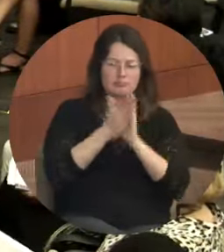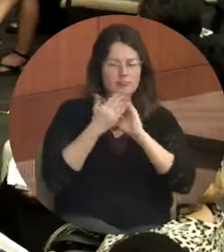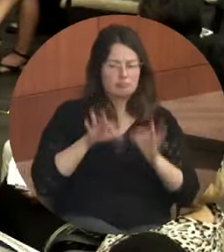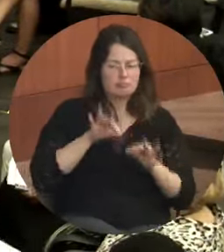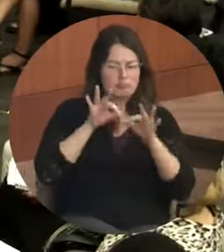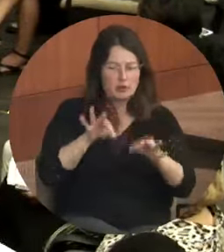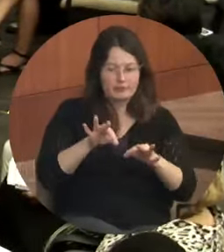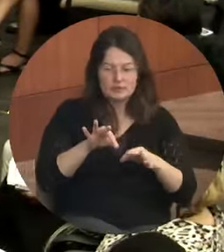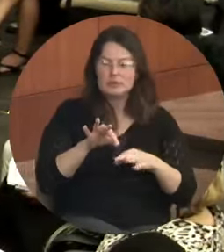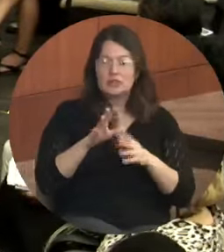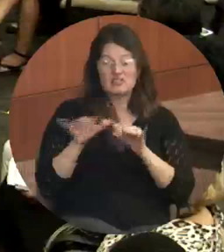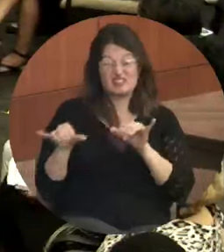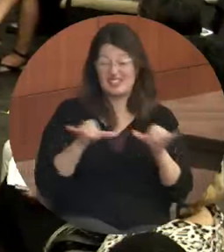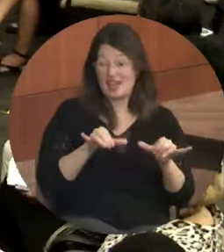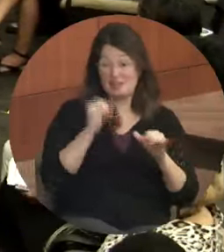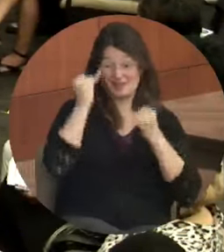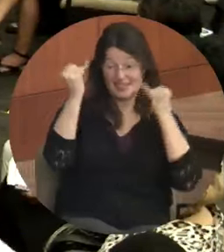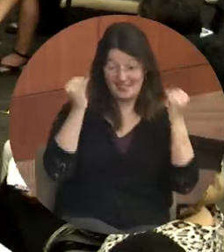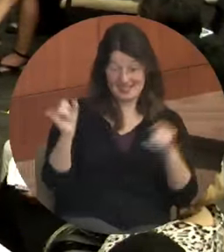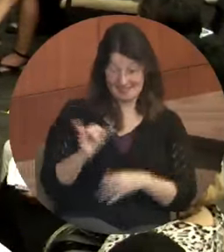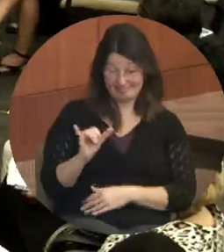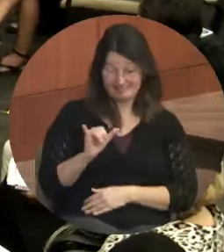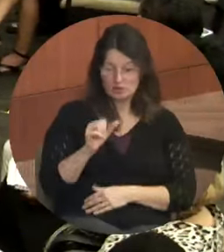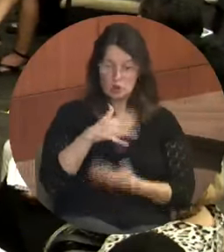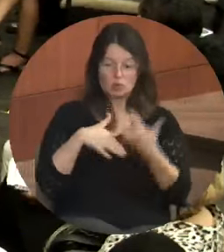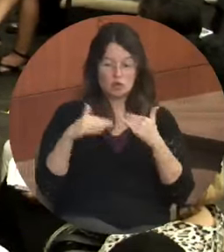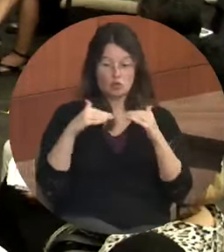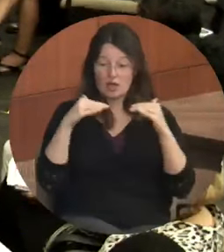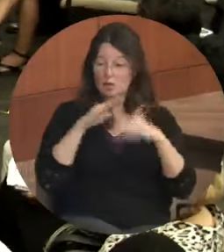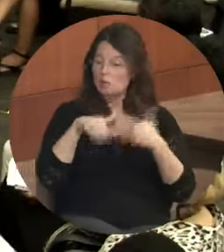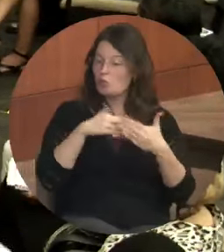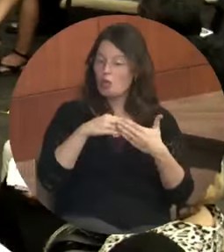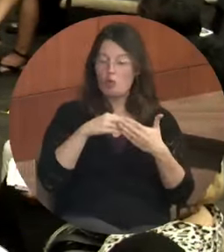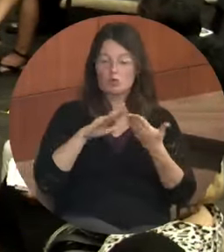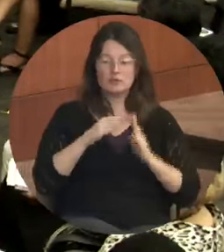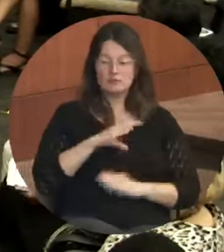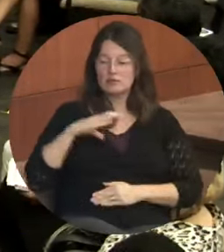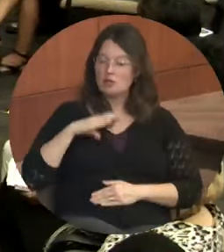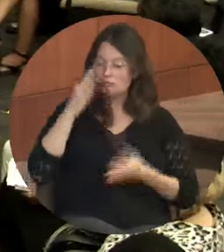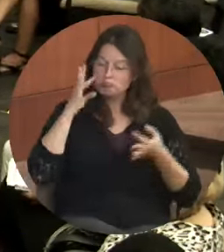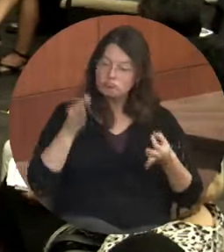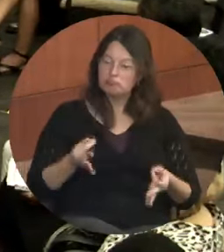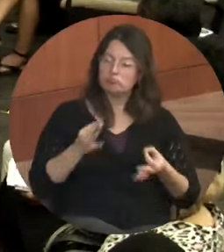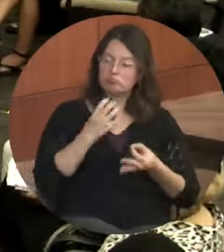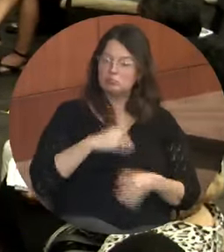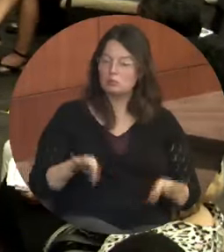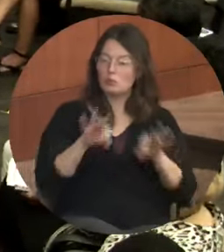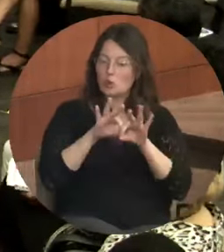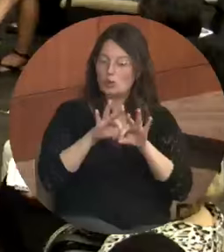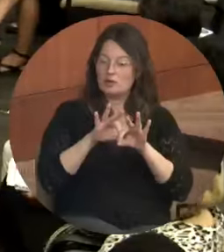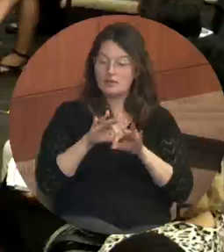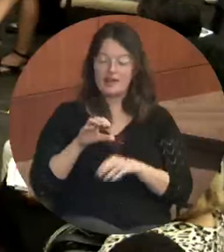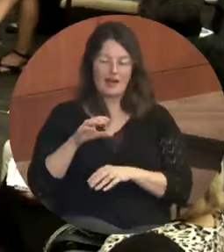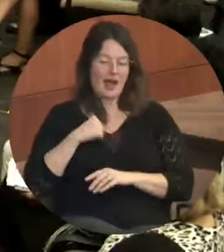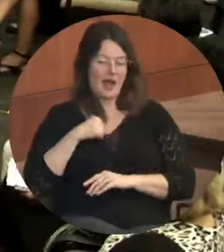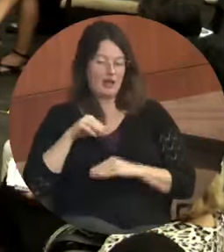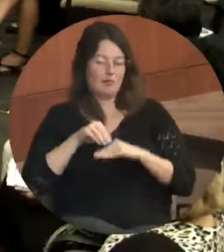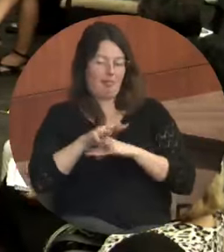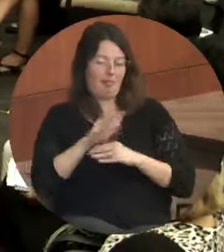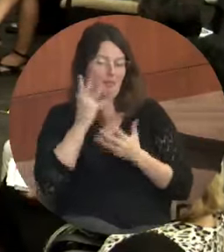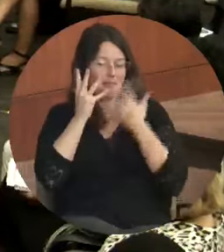so social equity was something the whole council chose. And I'll embarrass Mike Trapp. He thought of this